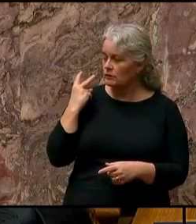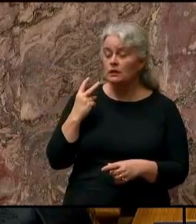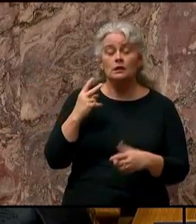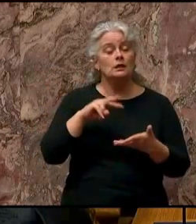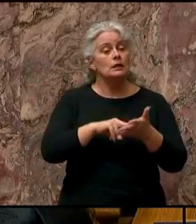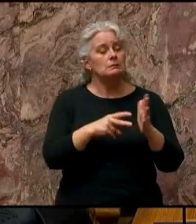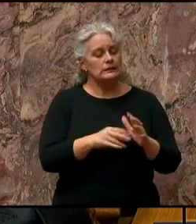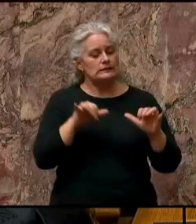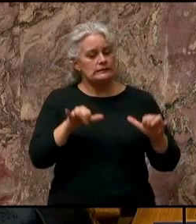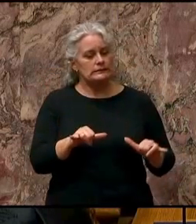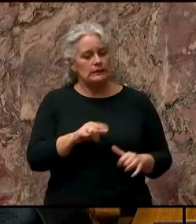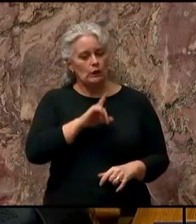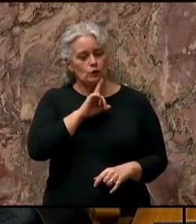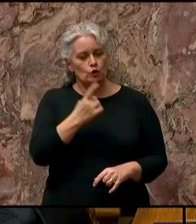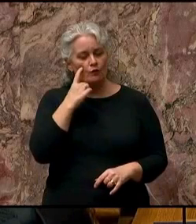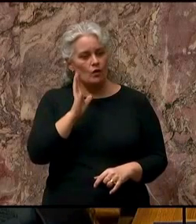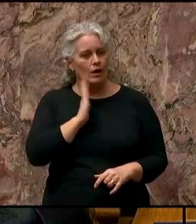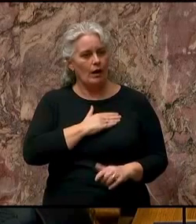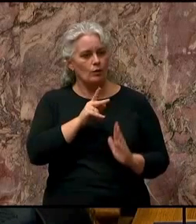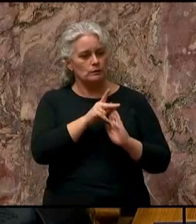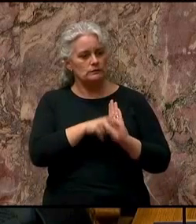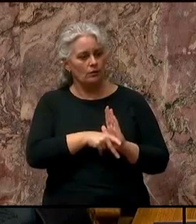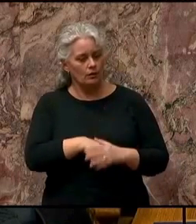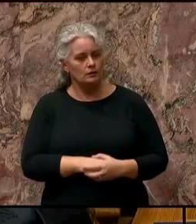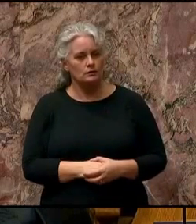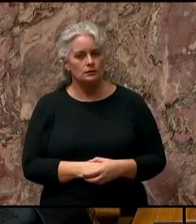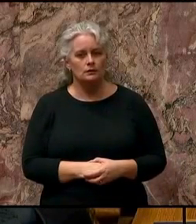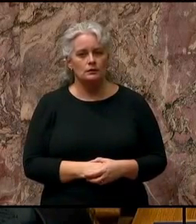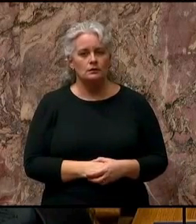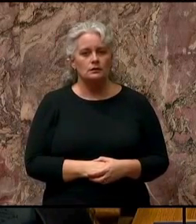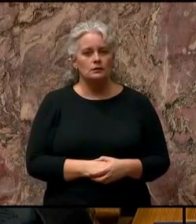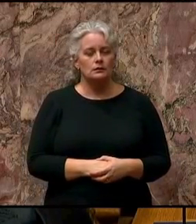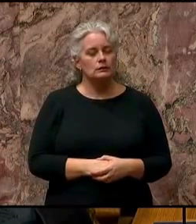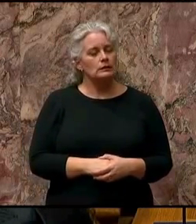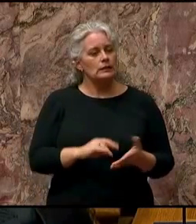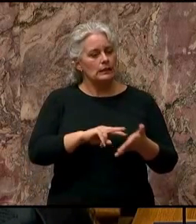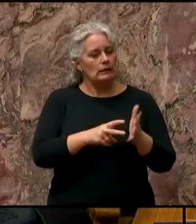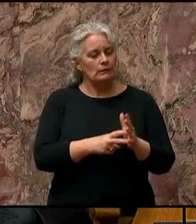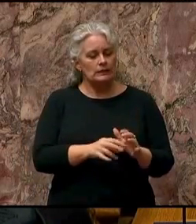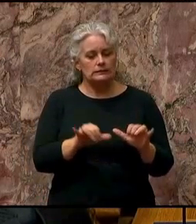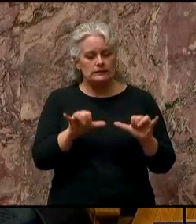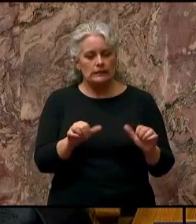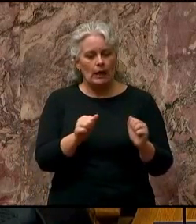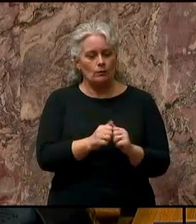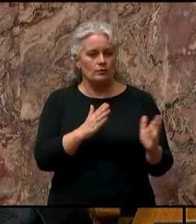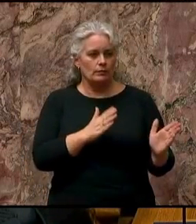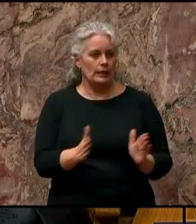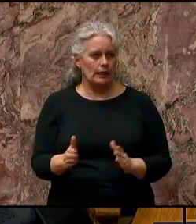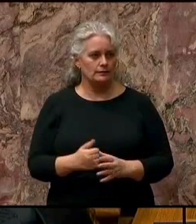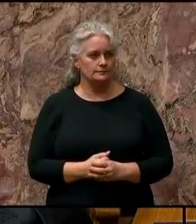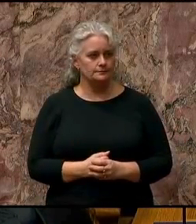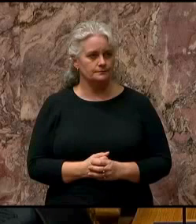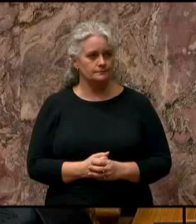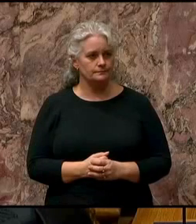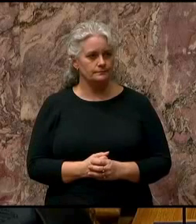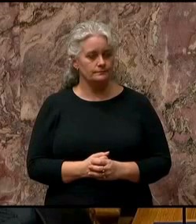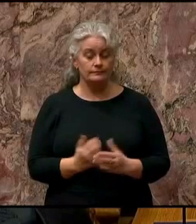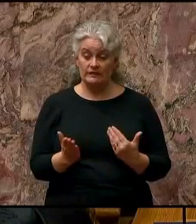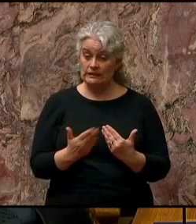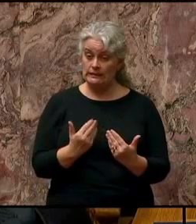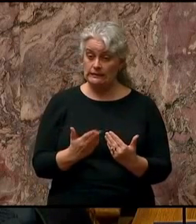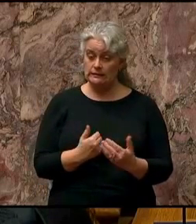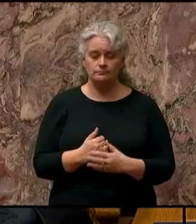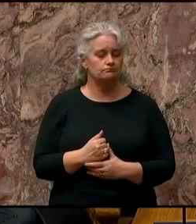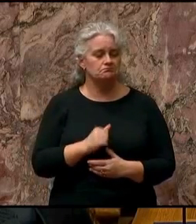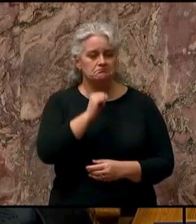true to our principles. It means sticking to the plan. It will not always be easy.